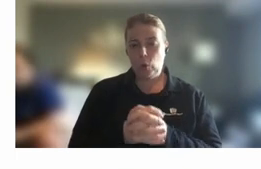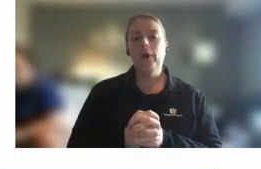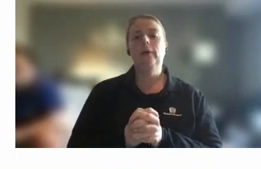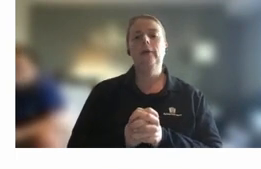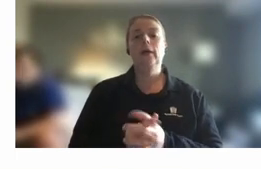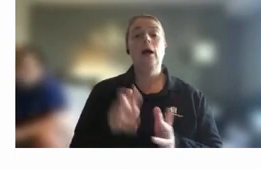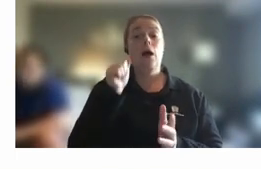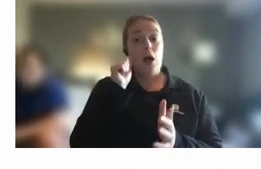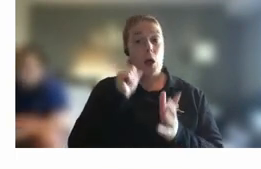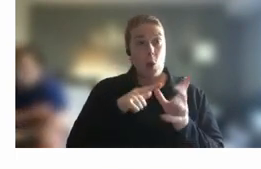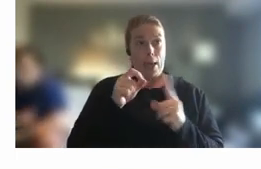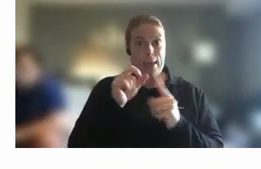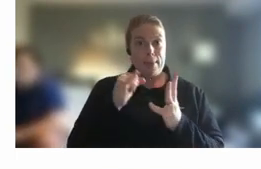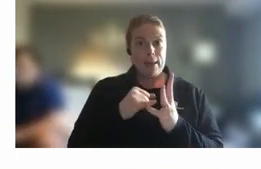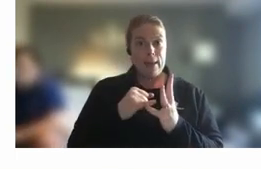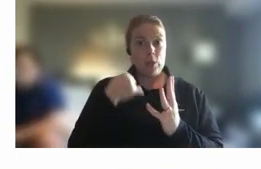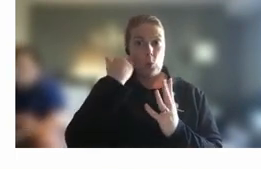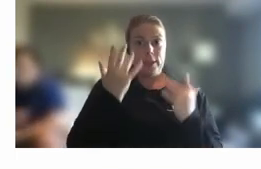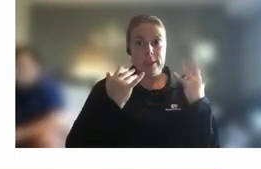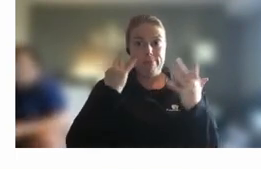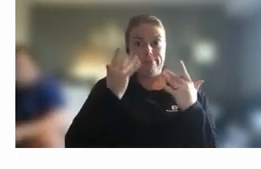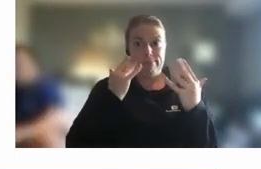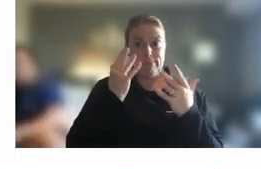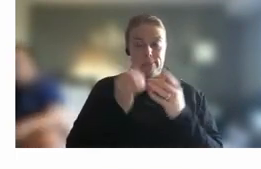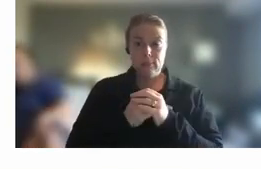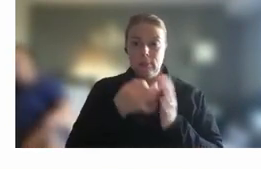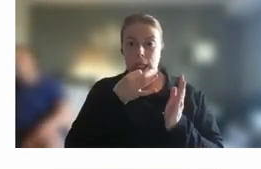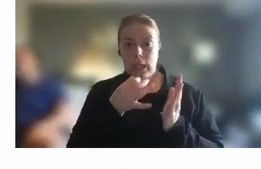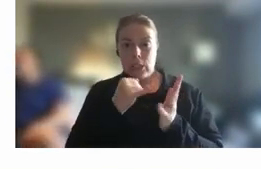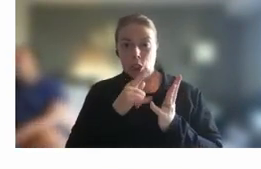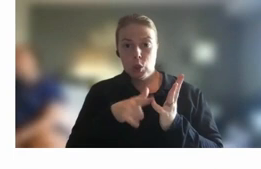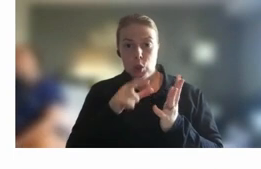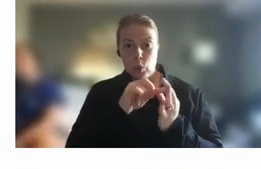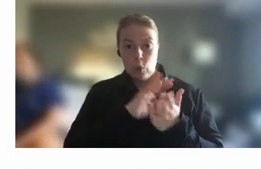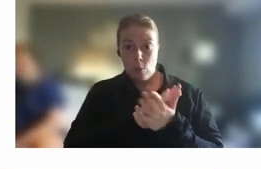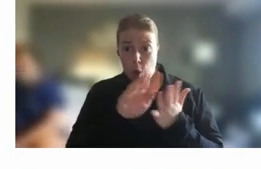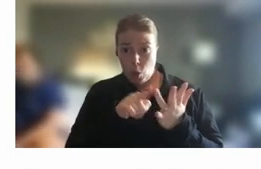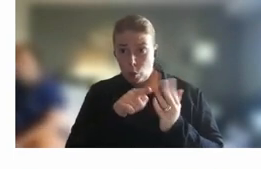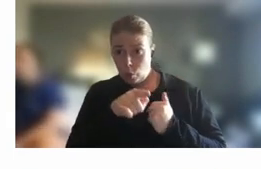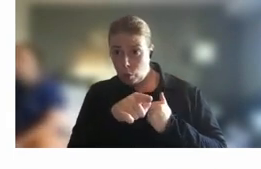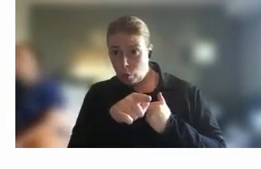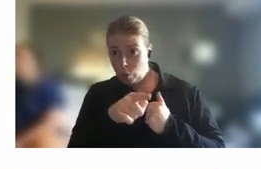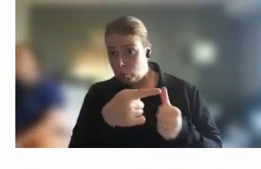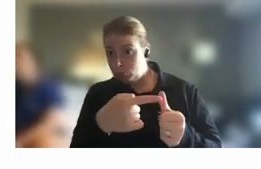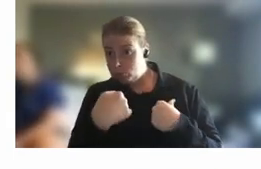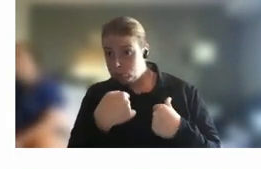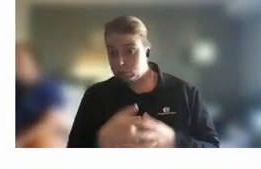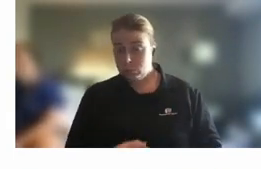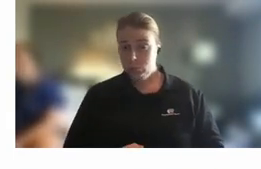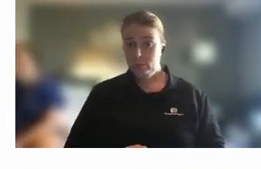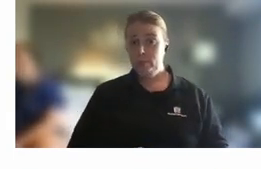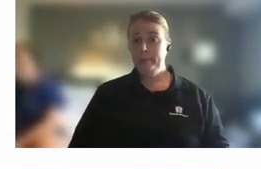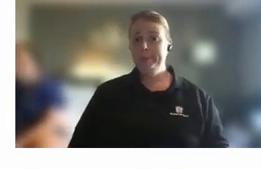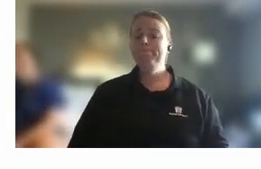abs is constantly reflecting on uh shubo can i hand to you for an initial response yeah